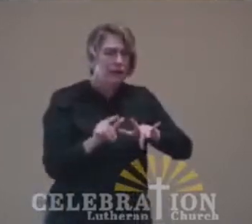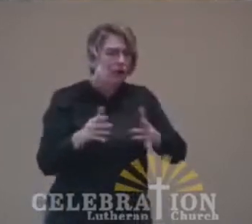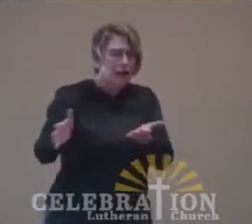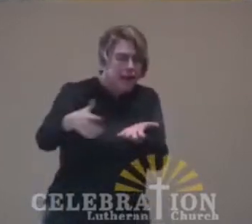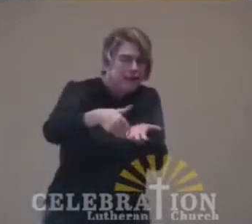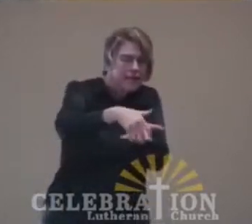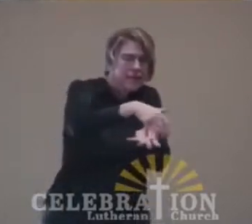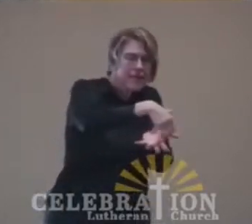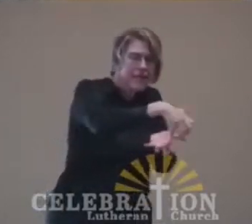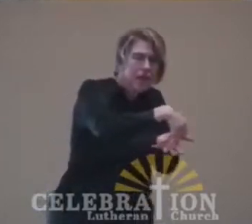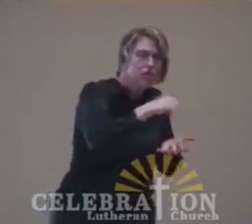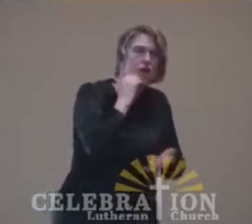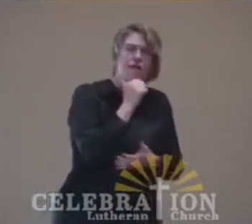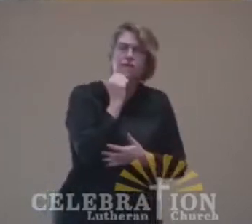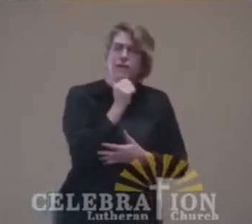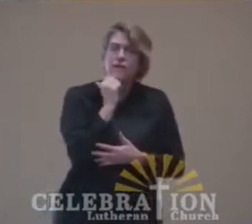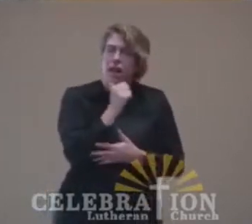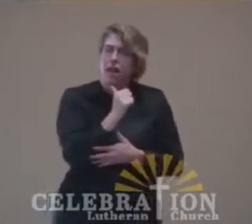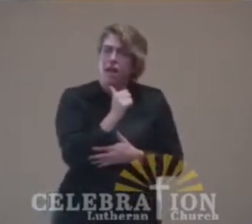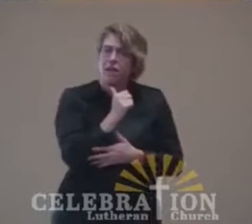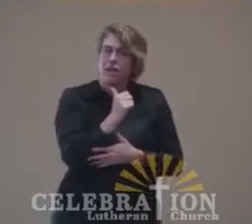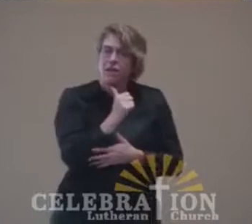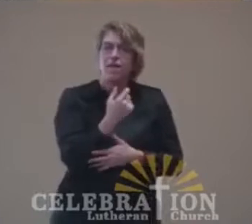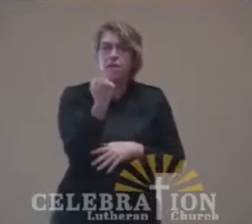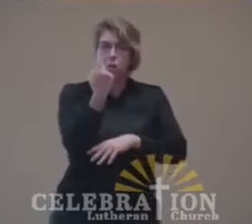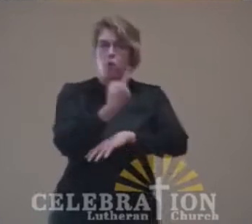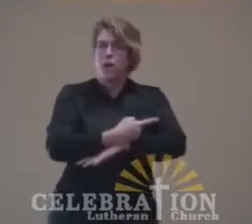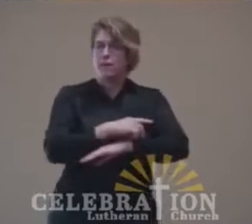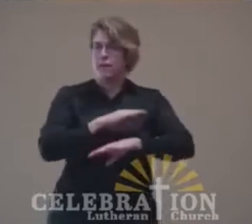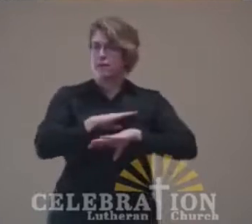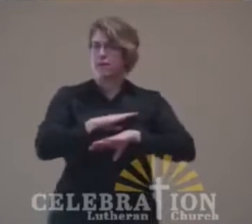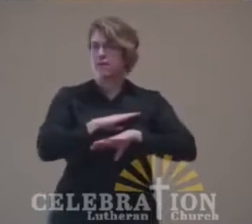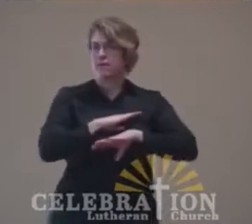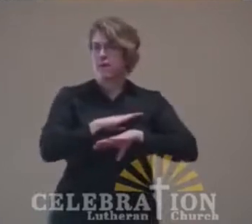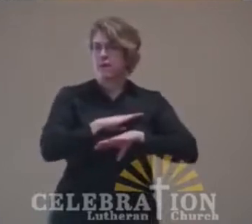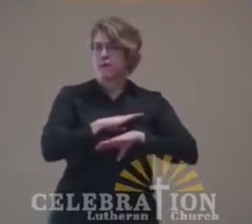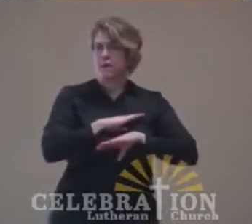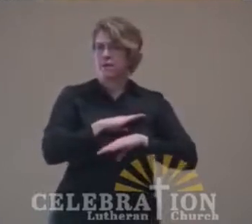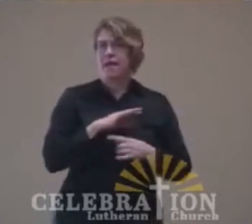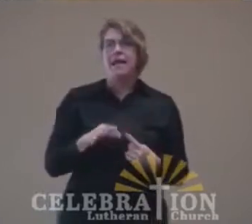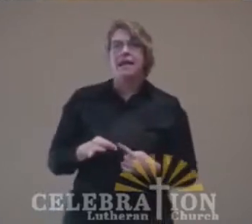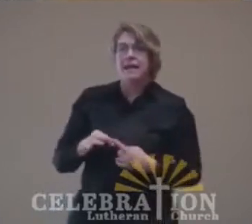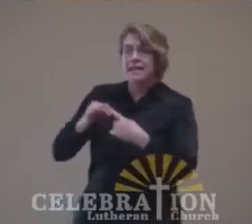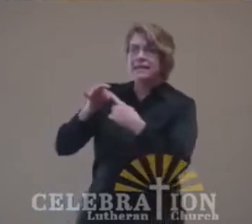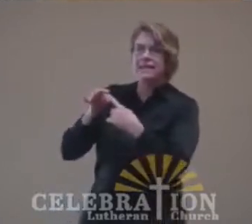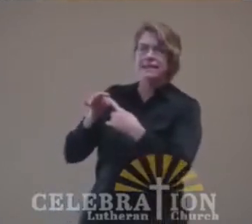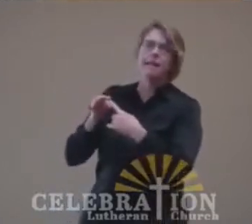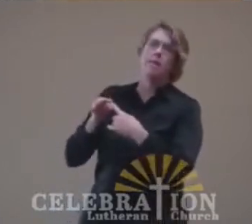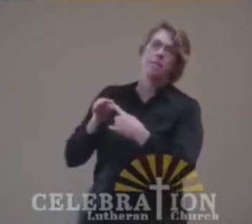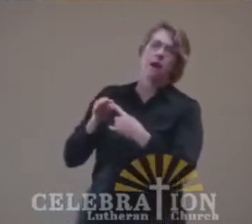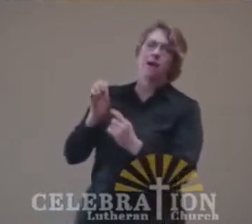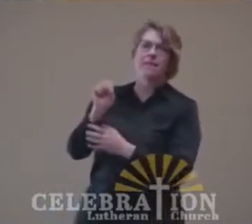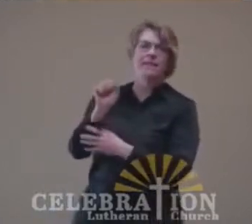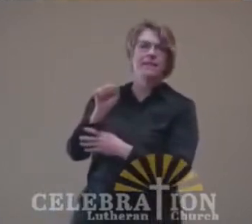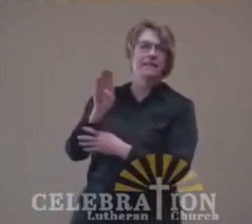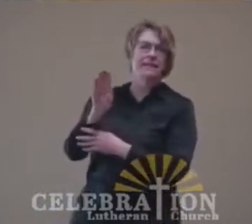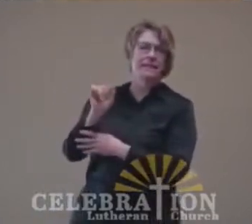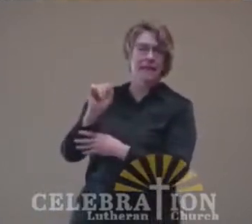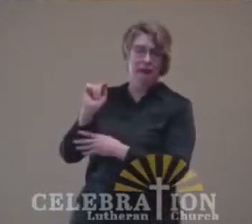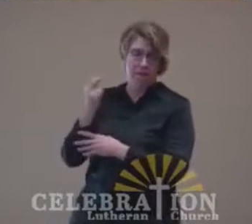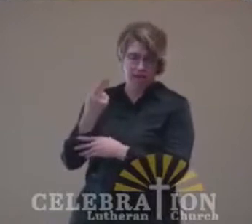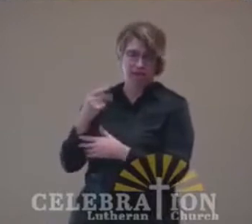each day they are to go and to gather enough for the day. Except for the day before the Sabbath, and they gather enough for two days.